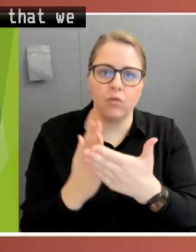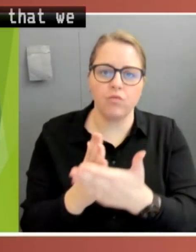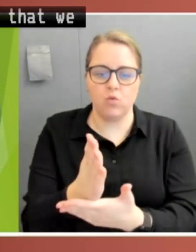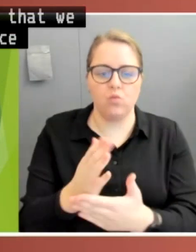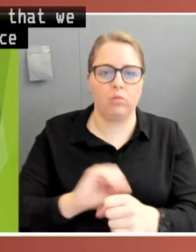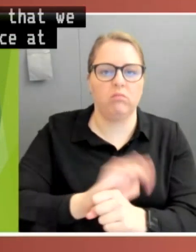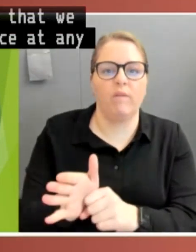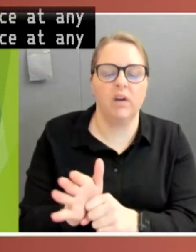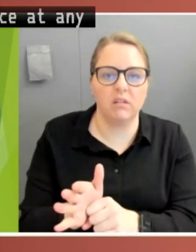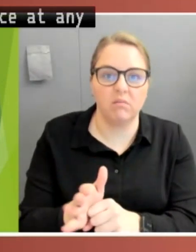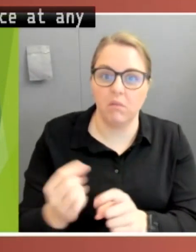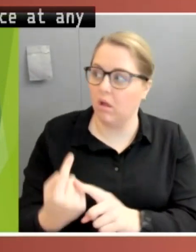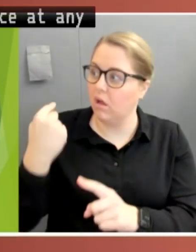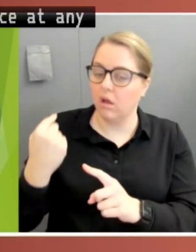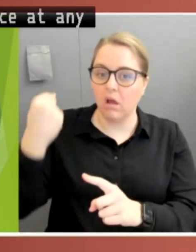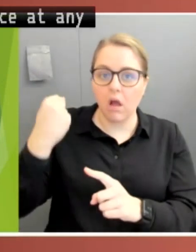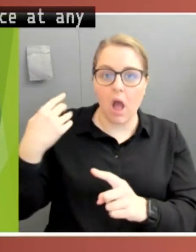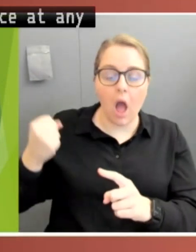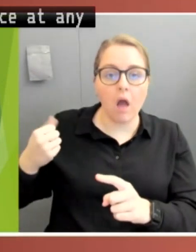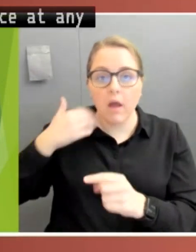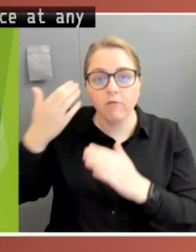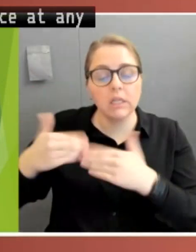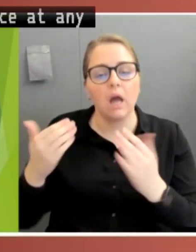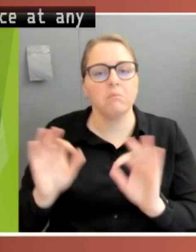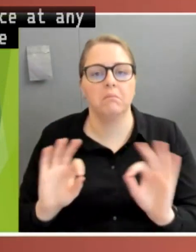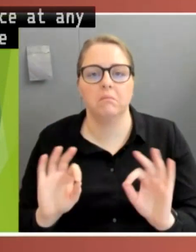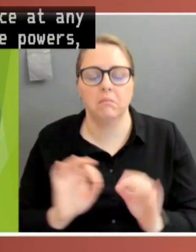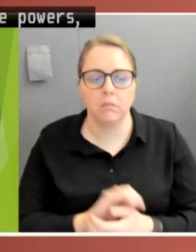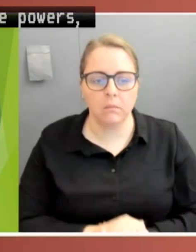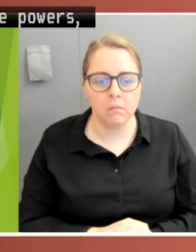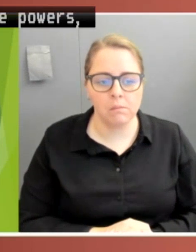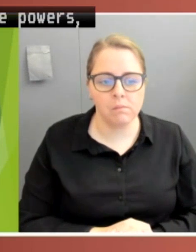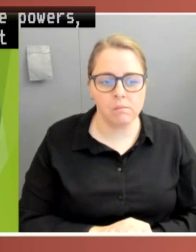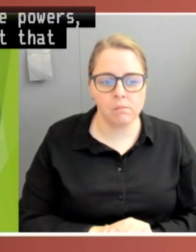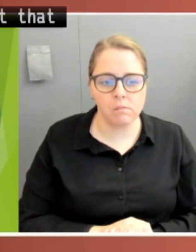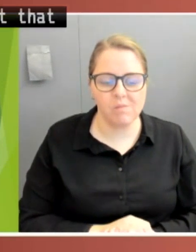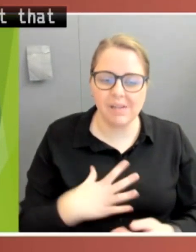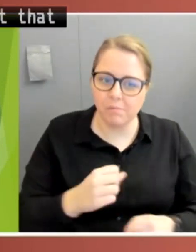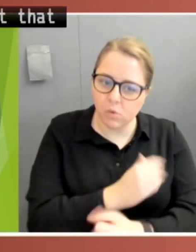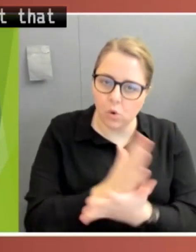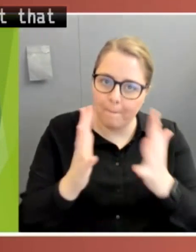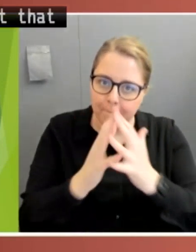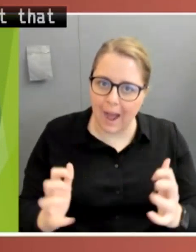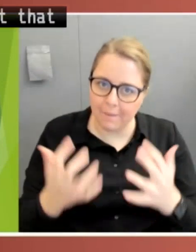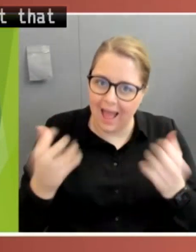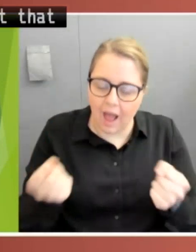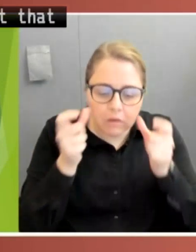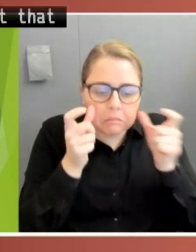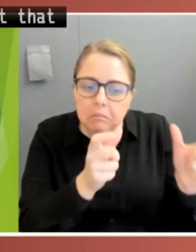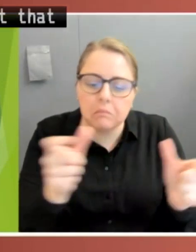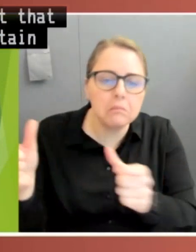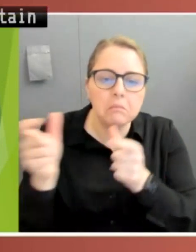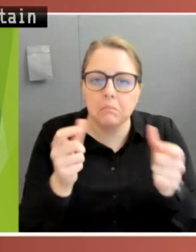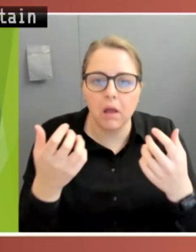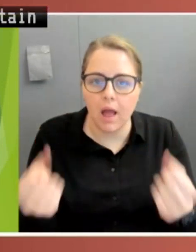powers, it's particularly important that parliament is able to maintain legislative oversight. If we take, for example, the leader of the New